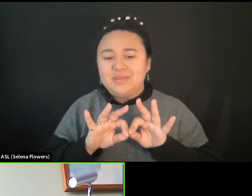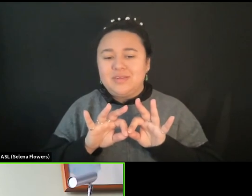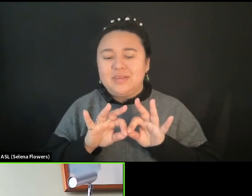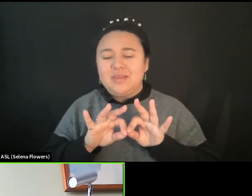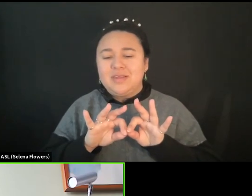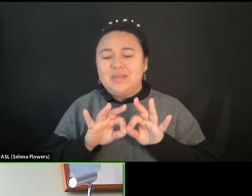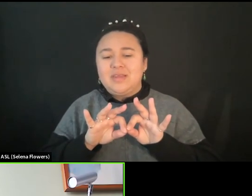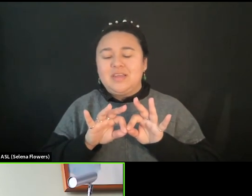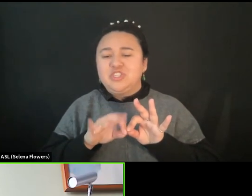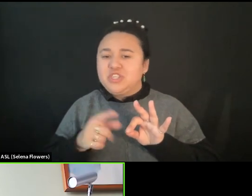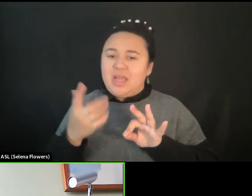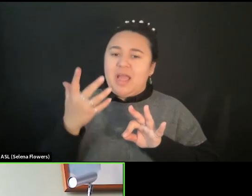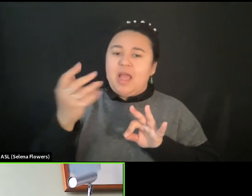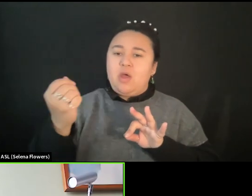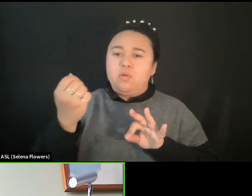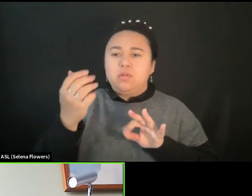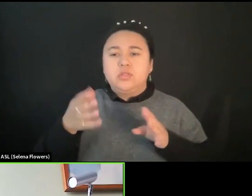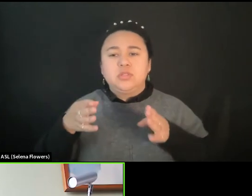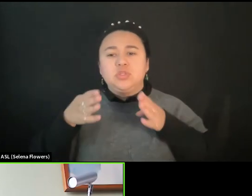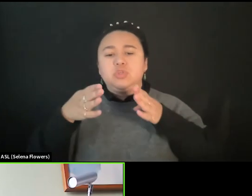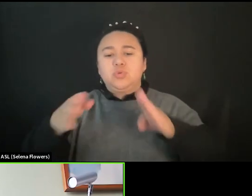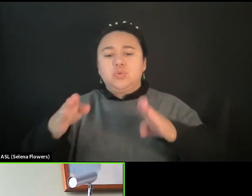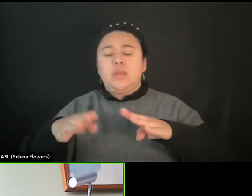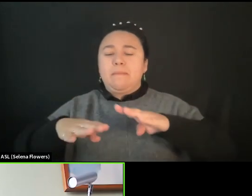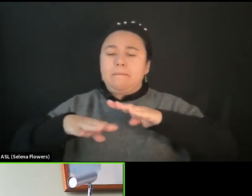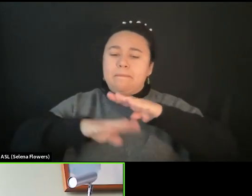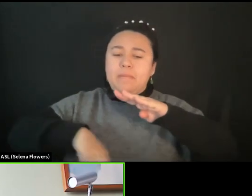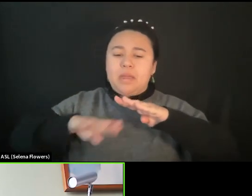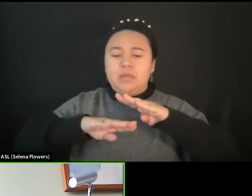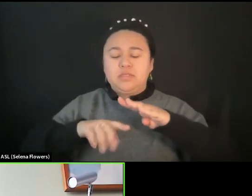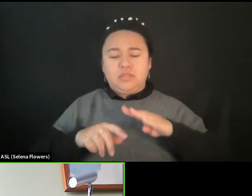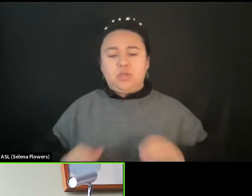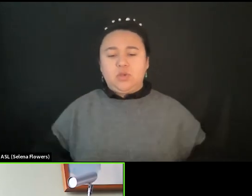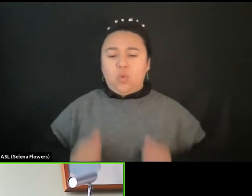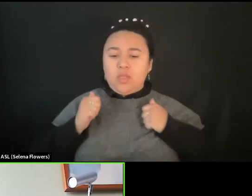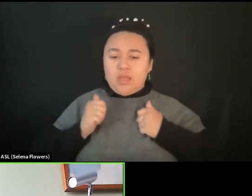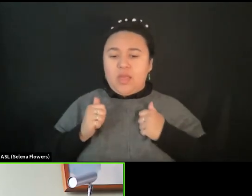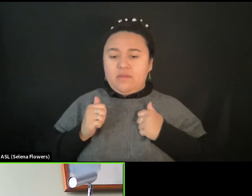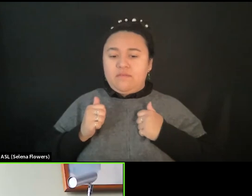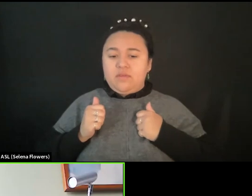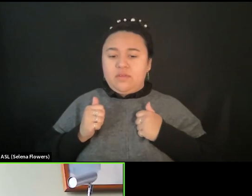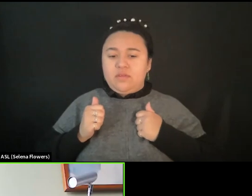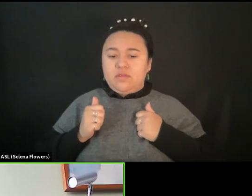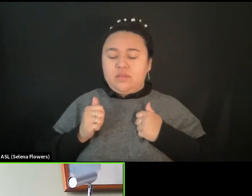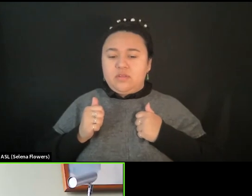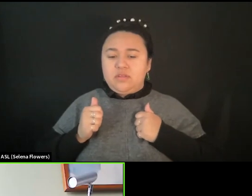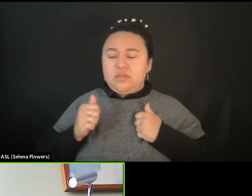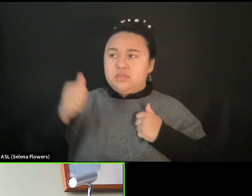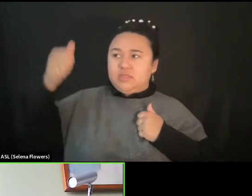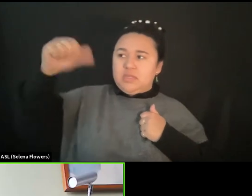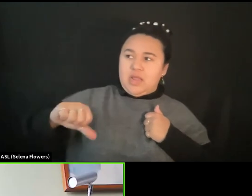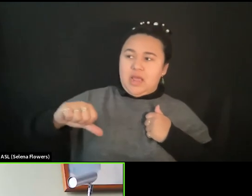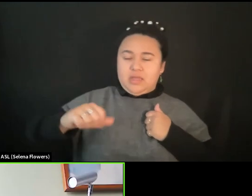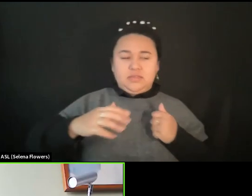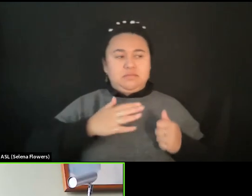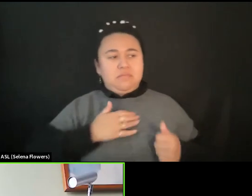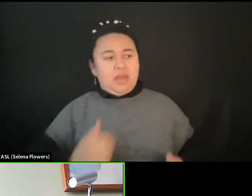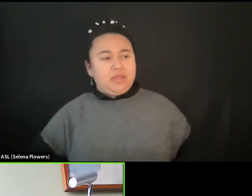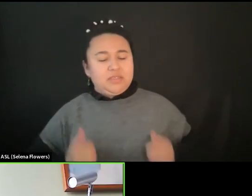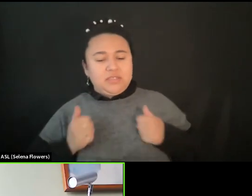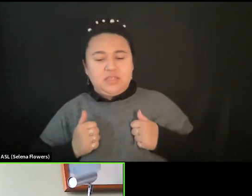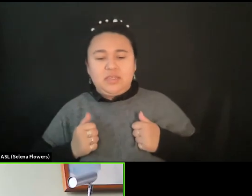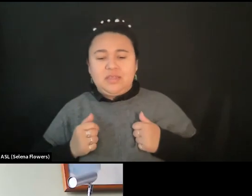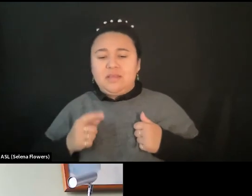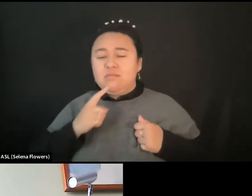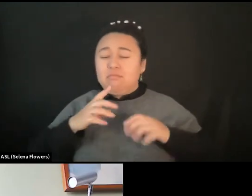there in the streets. Basic, basic, basic. Your existence denies my existence. You know, that is so primitive